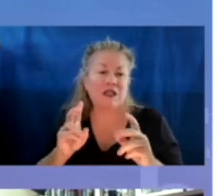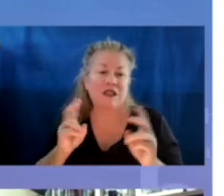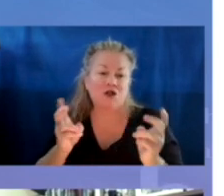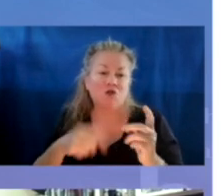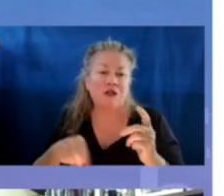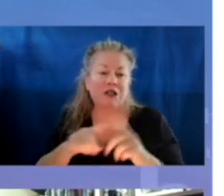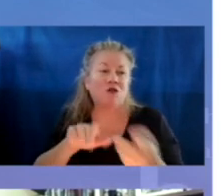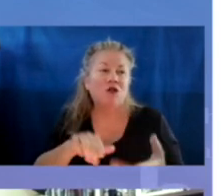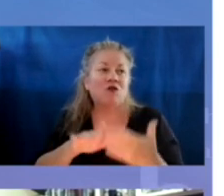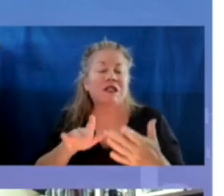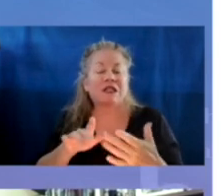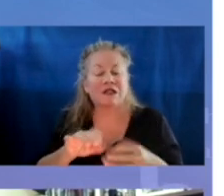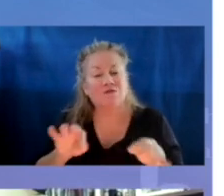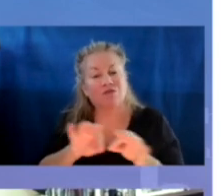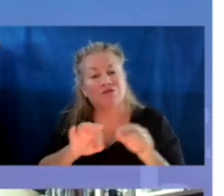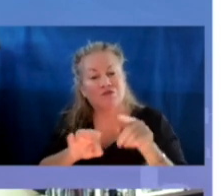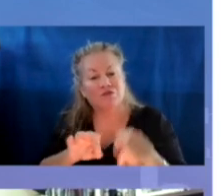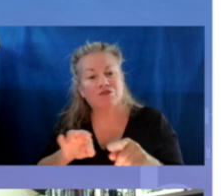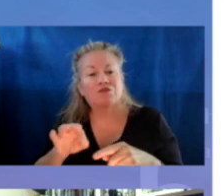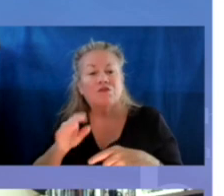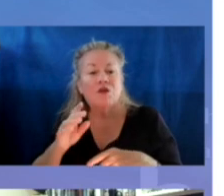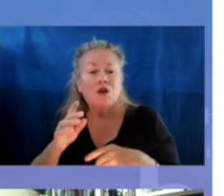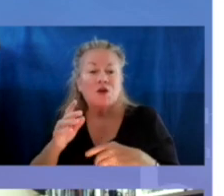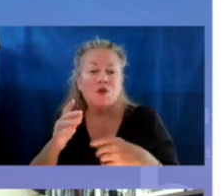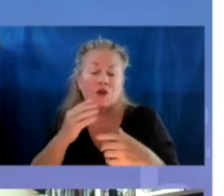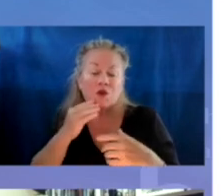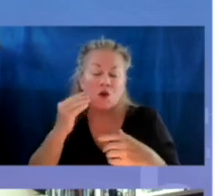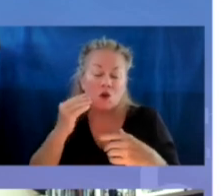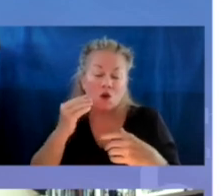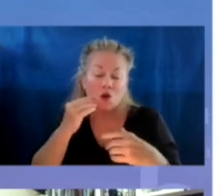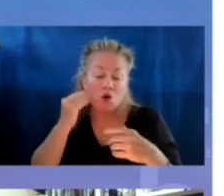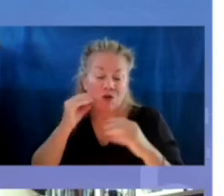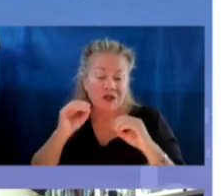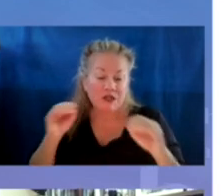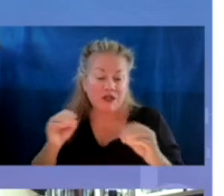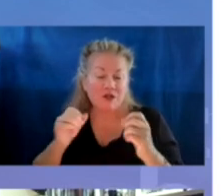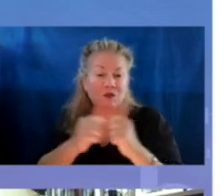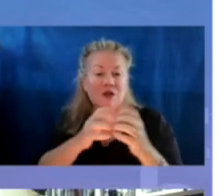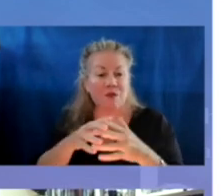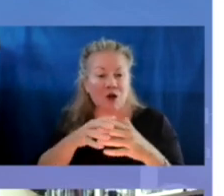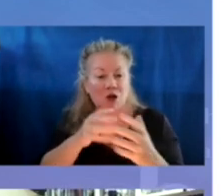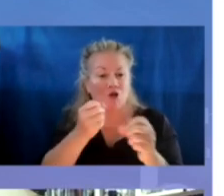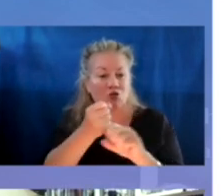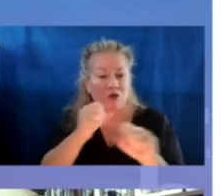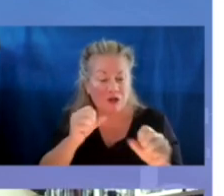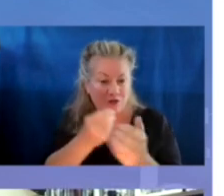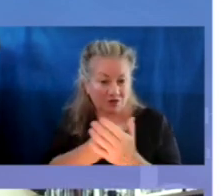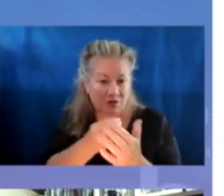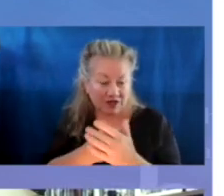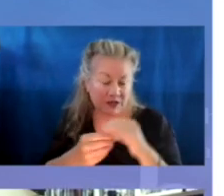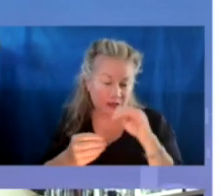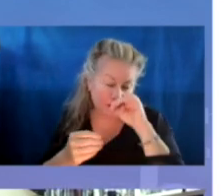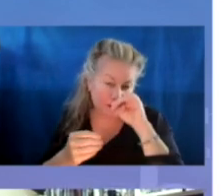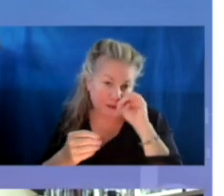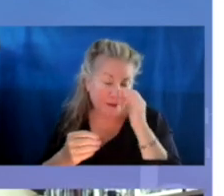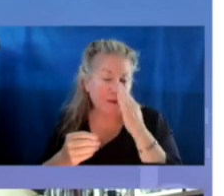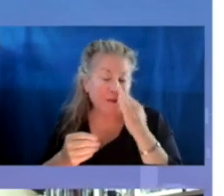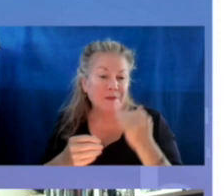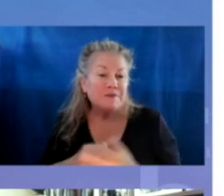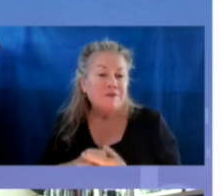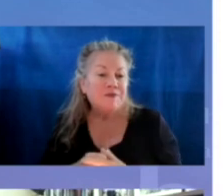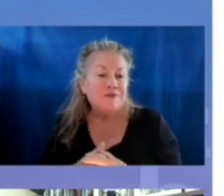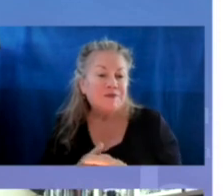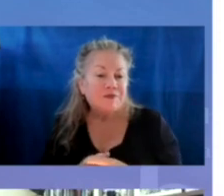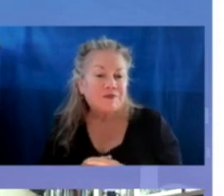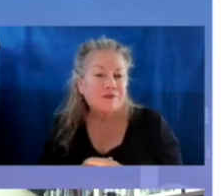the needs of our students experiencing homelessness with American Rescue Plan funds. The infrastructure for doing that is